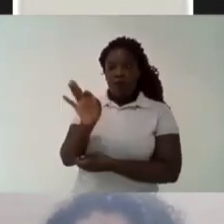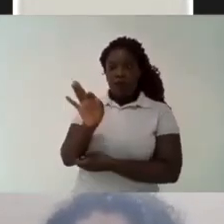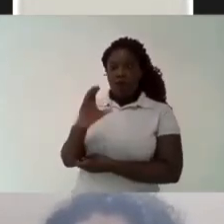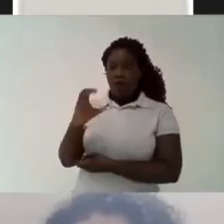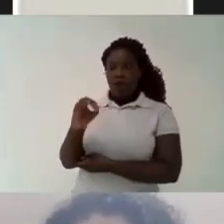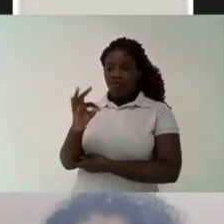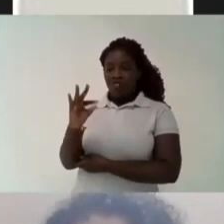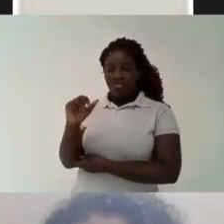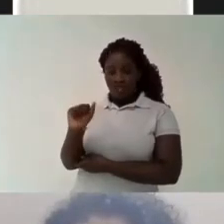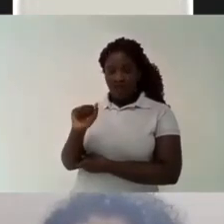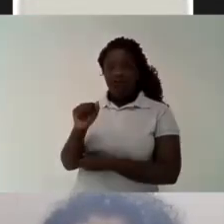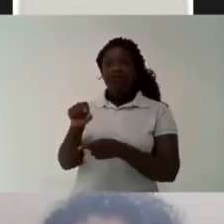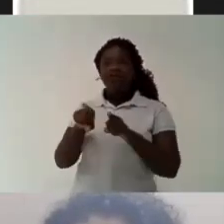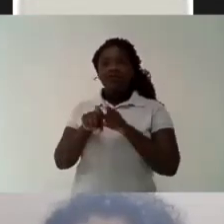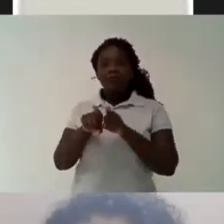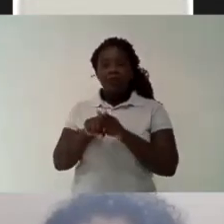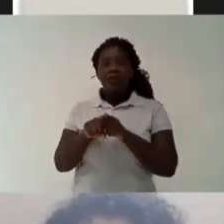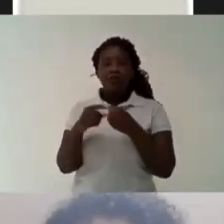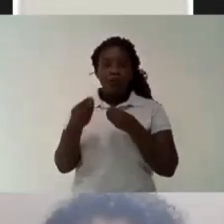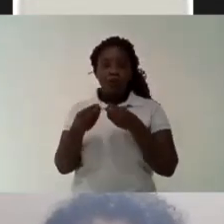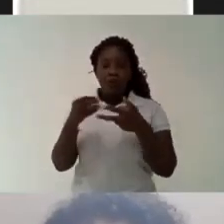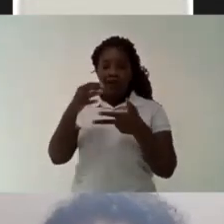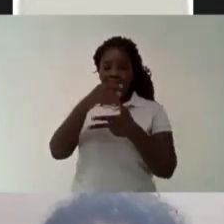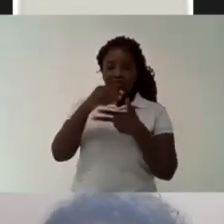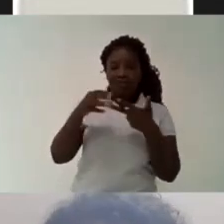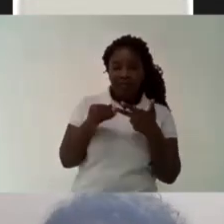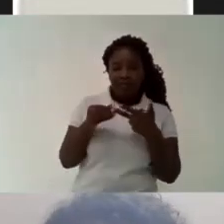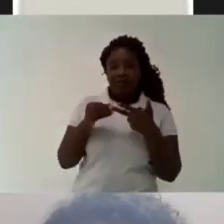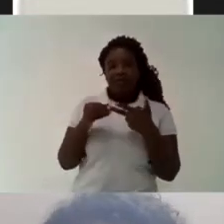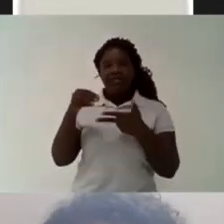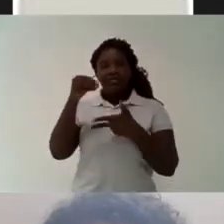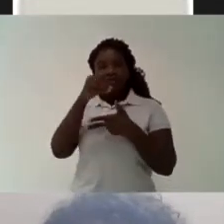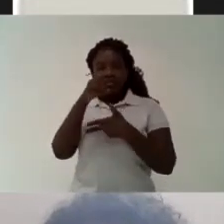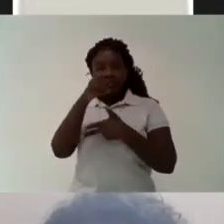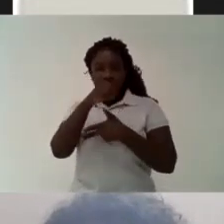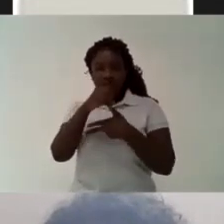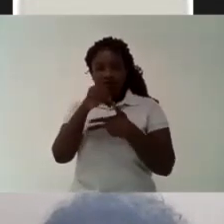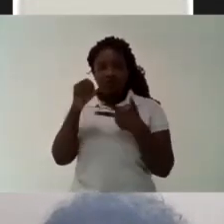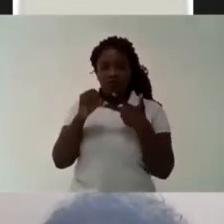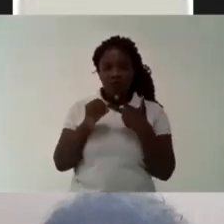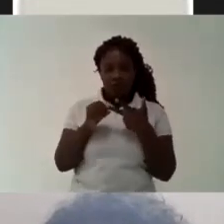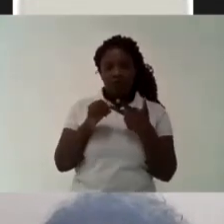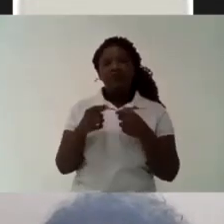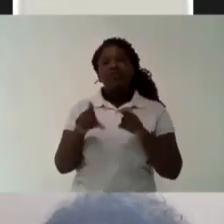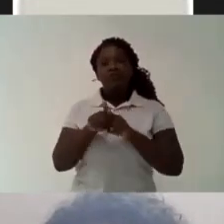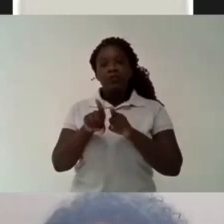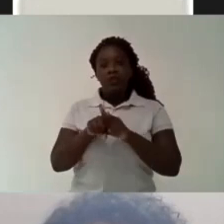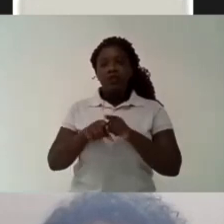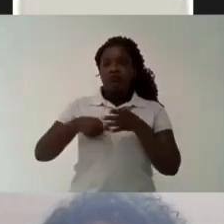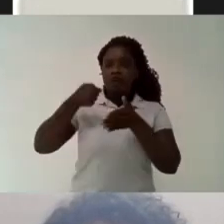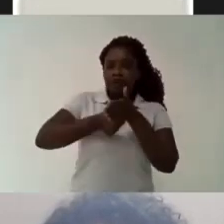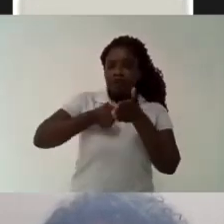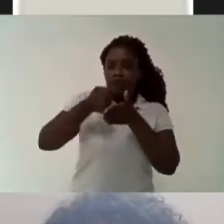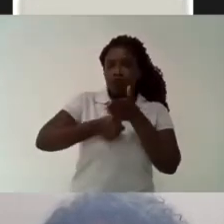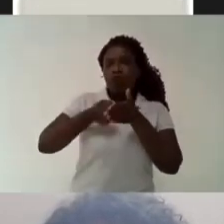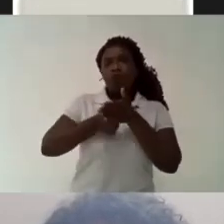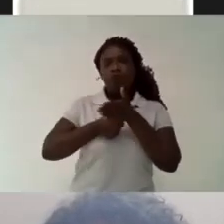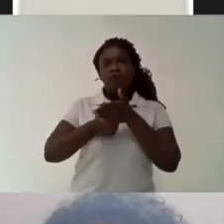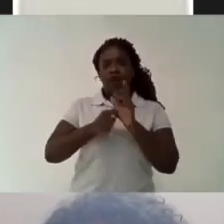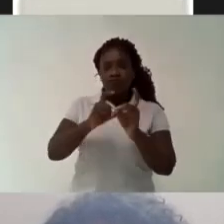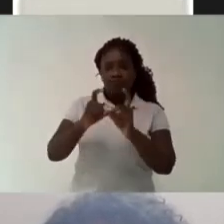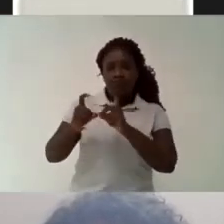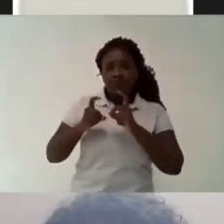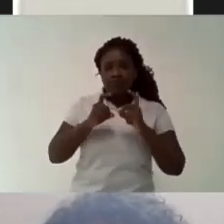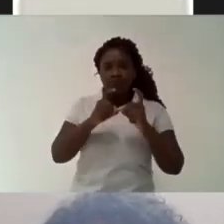that has a framework that is completely the opposite of what universities Are